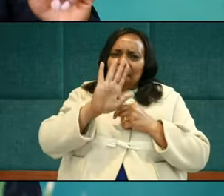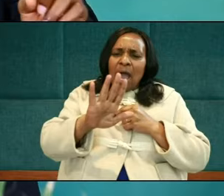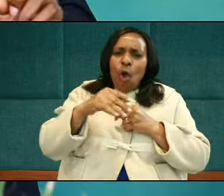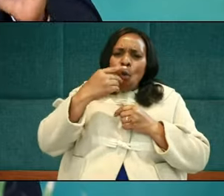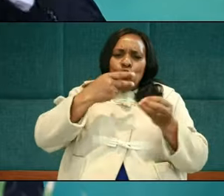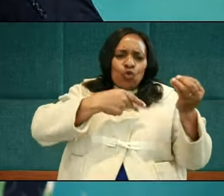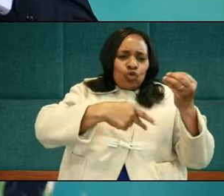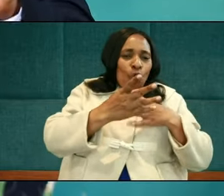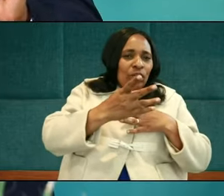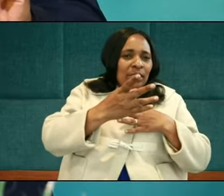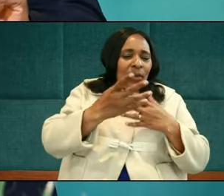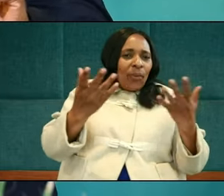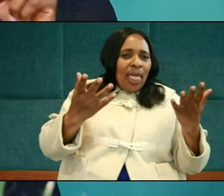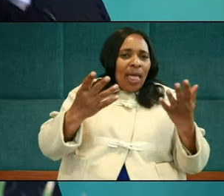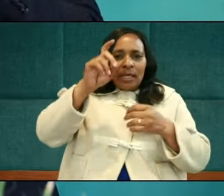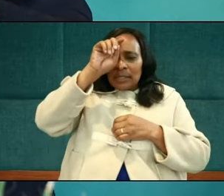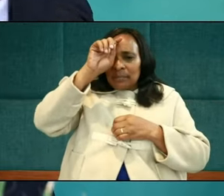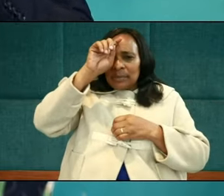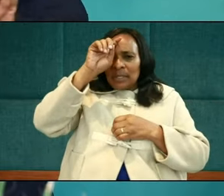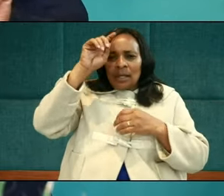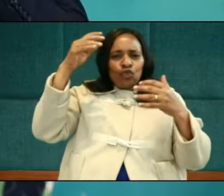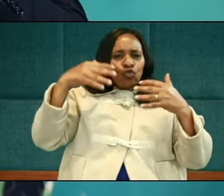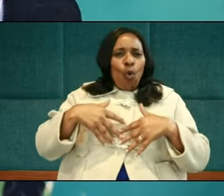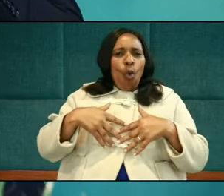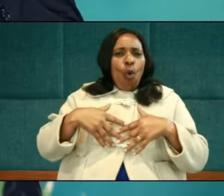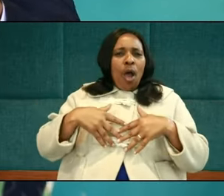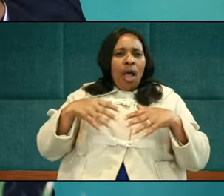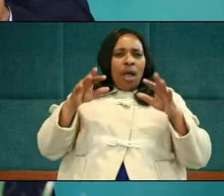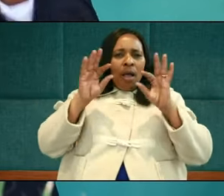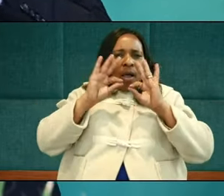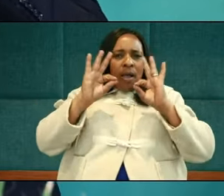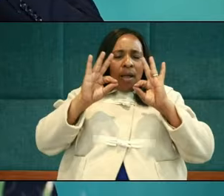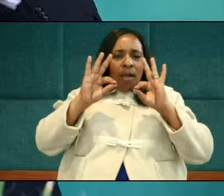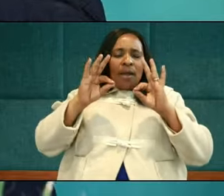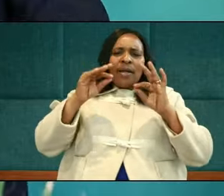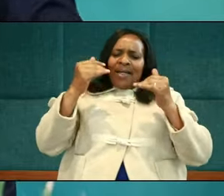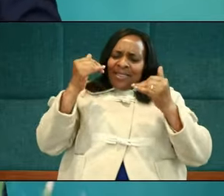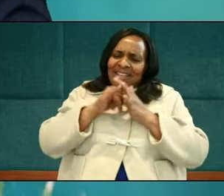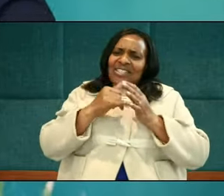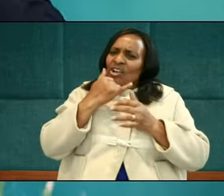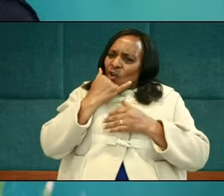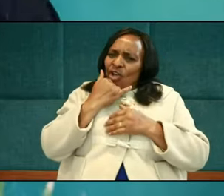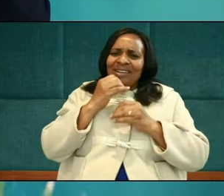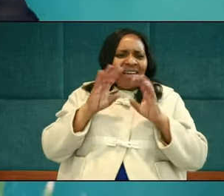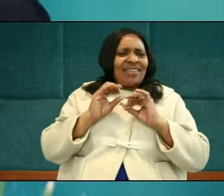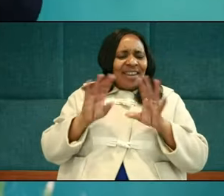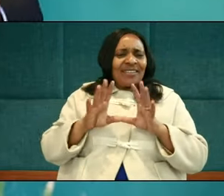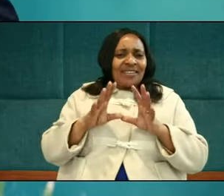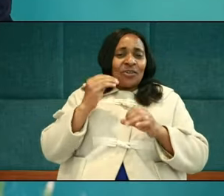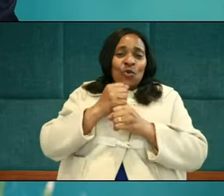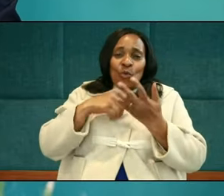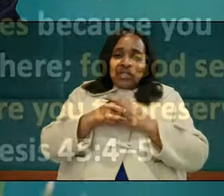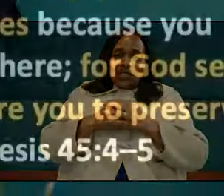sold into Egypt. There is nothing wrong with reminding people of what they did to you. But notice what